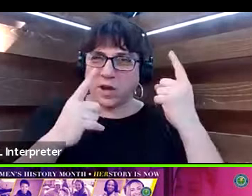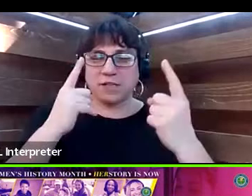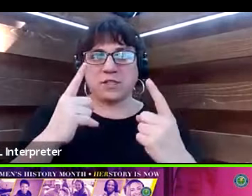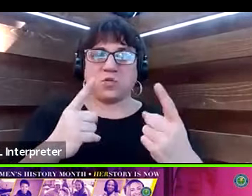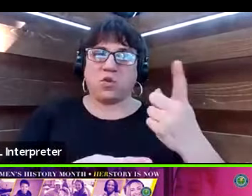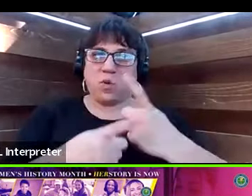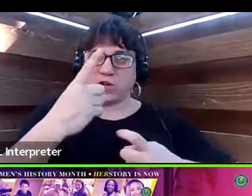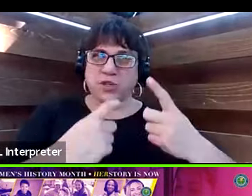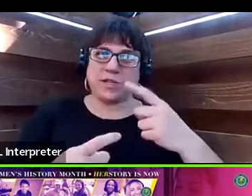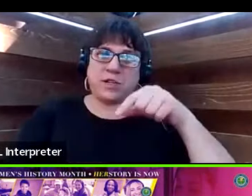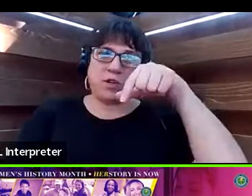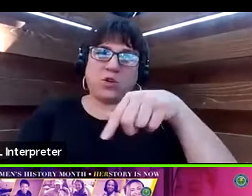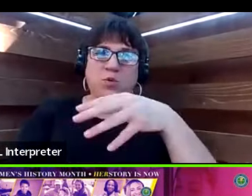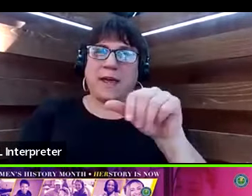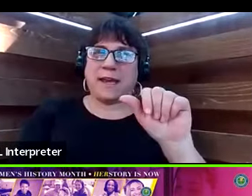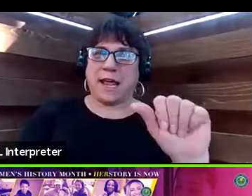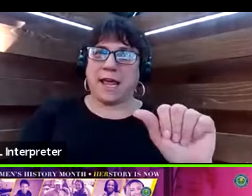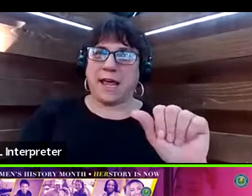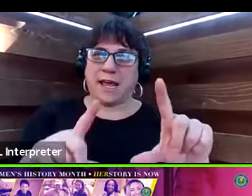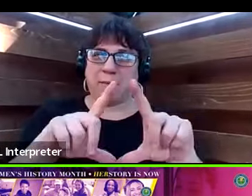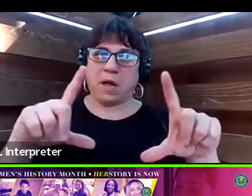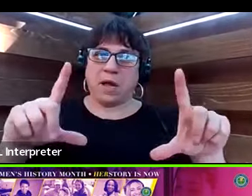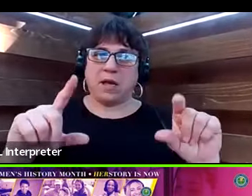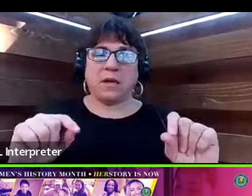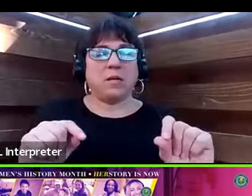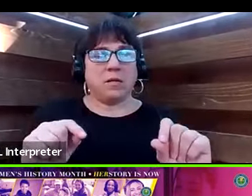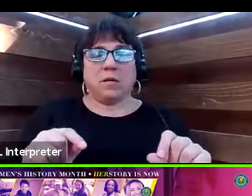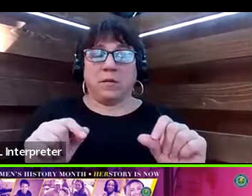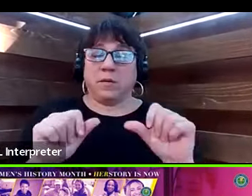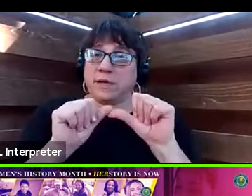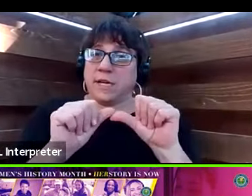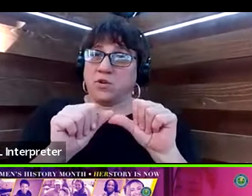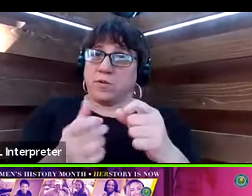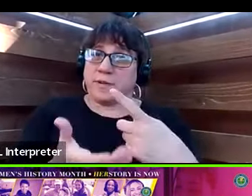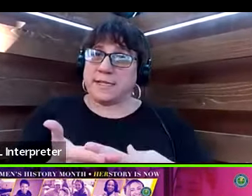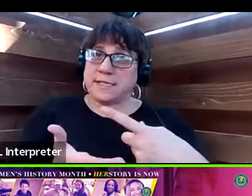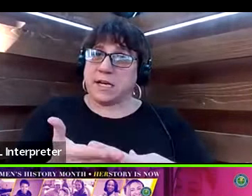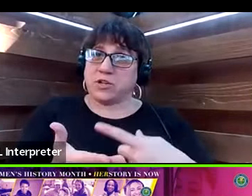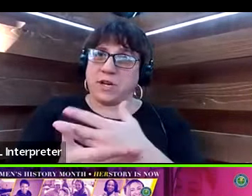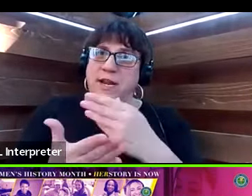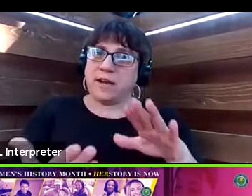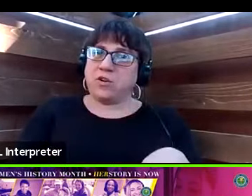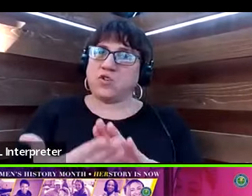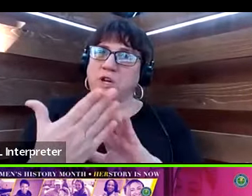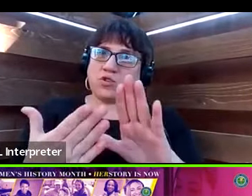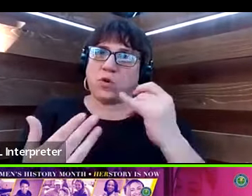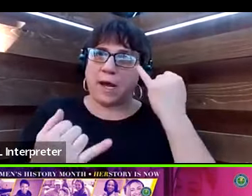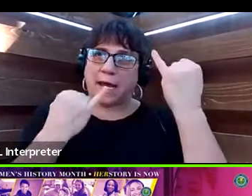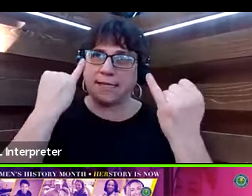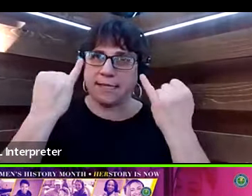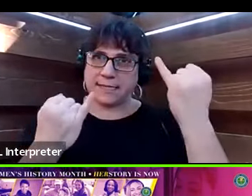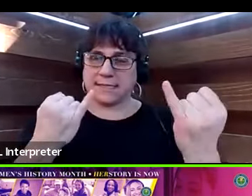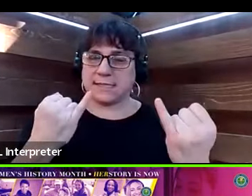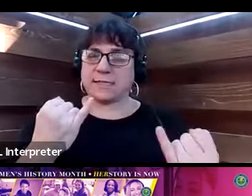the Q&A box. This is going to help us keep a lively discussion going and address your ideas as time permits.